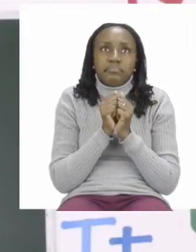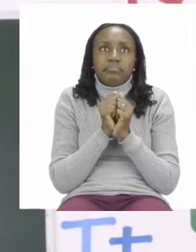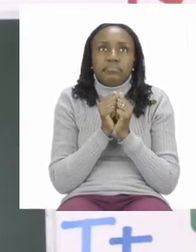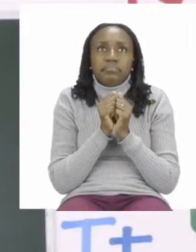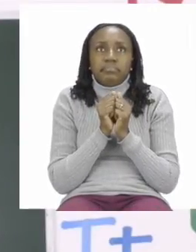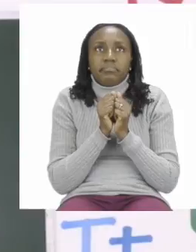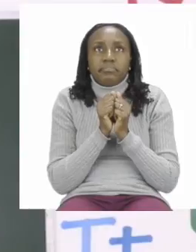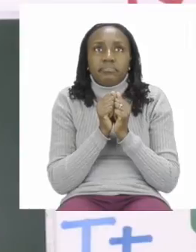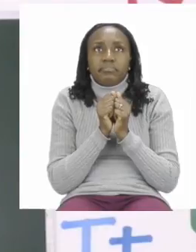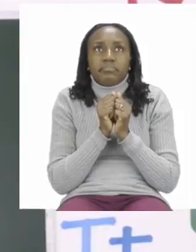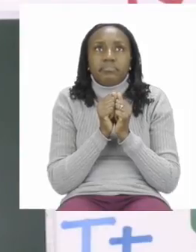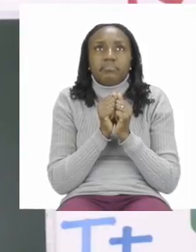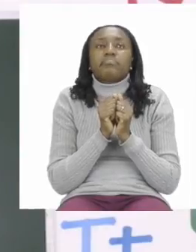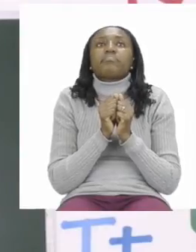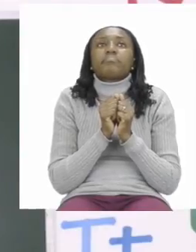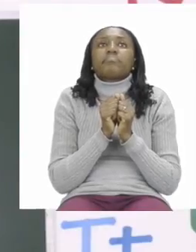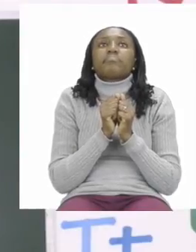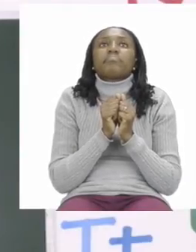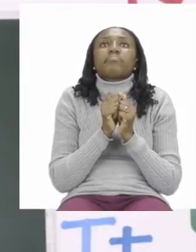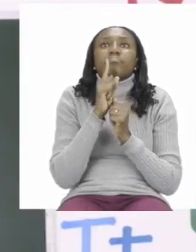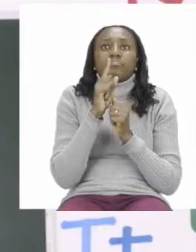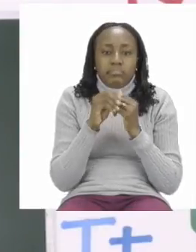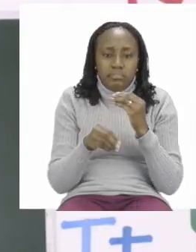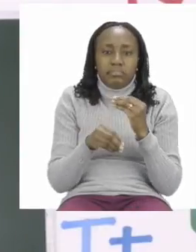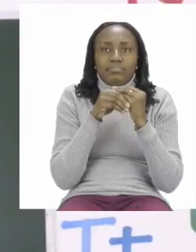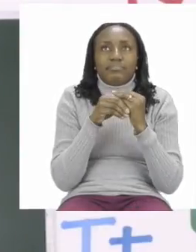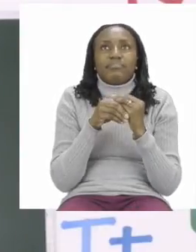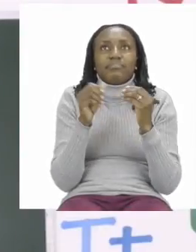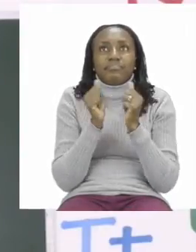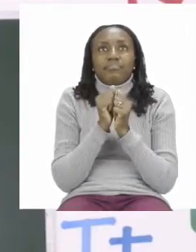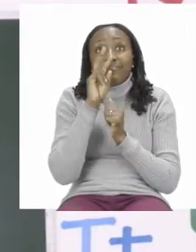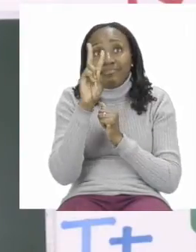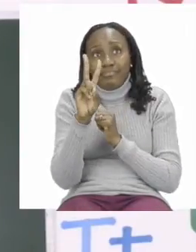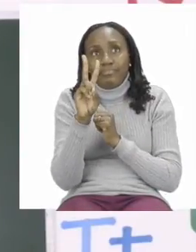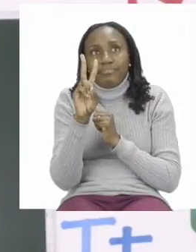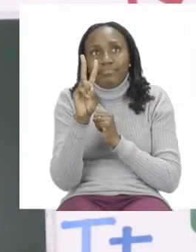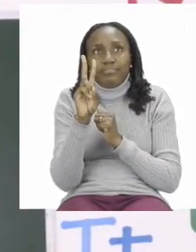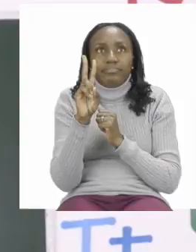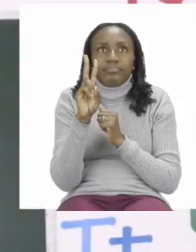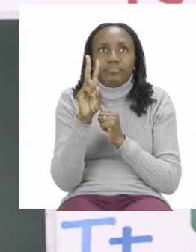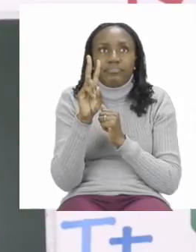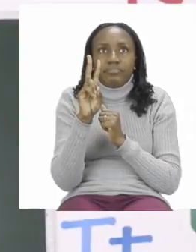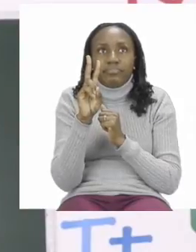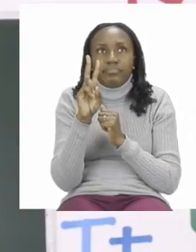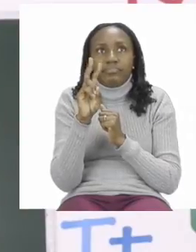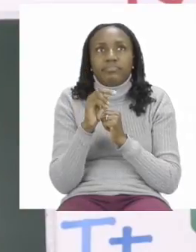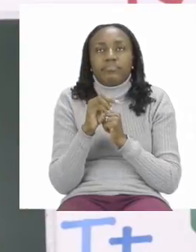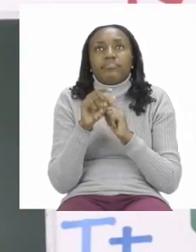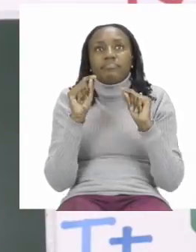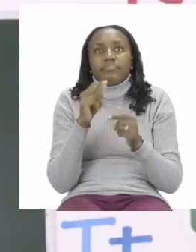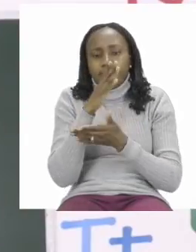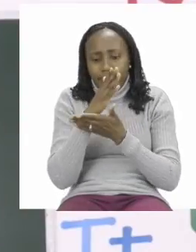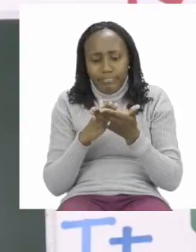your answer. Double one is two. Now let's take a look at when we are halving.